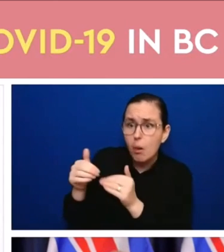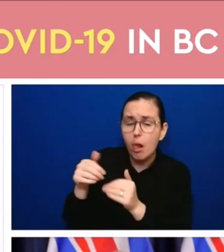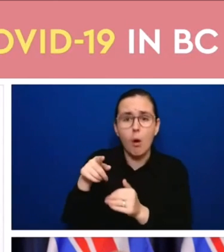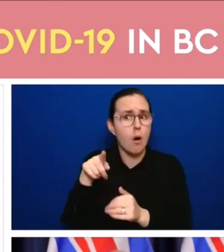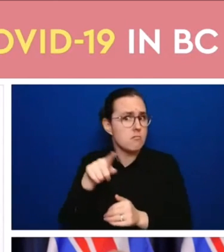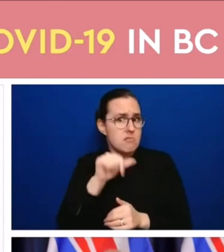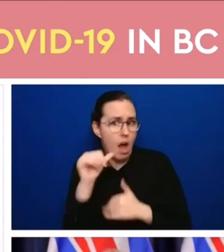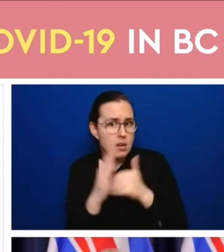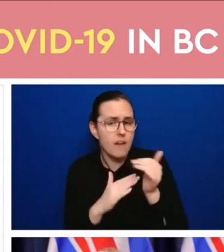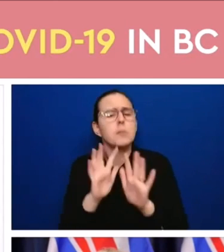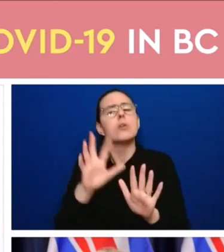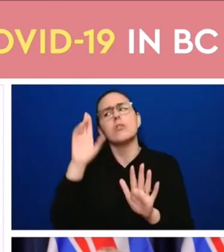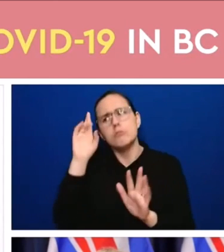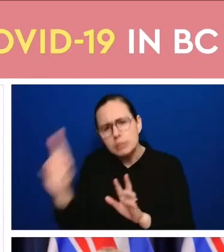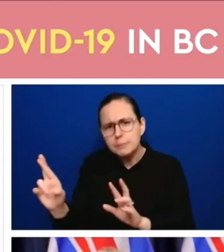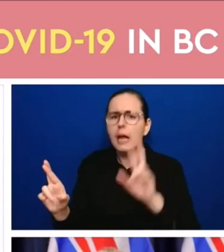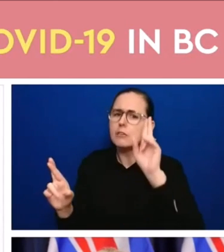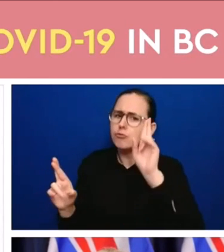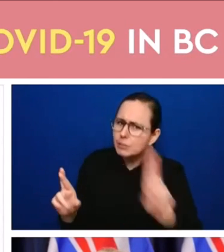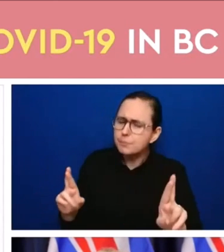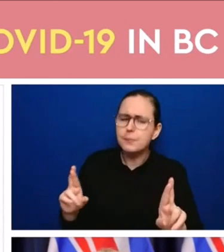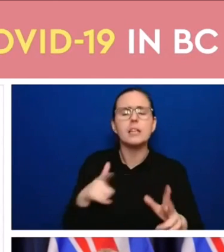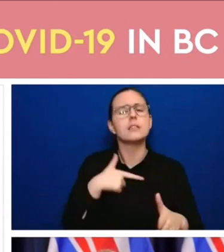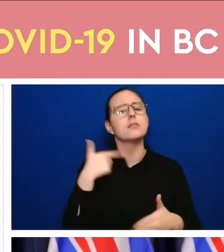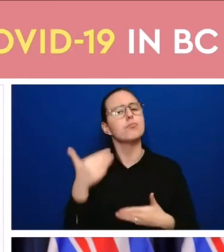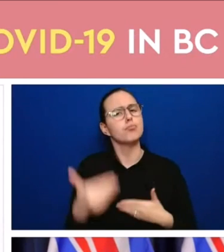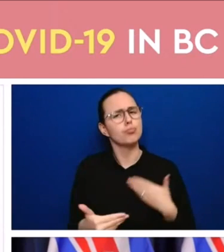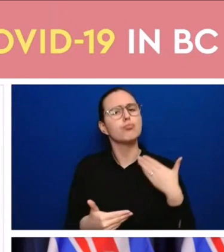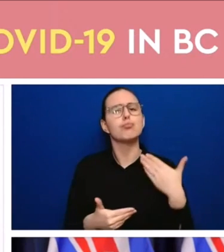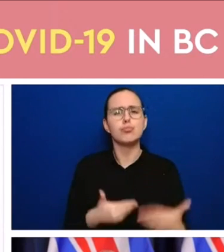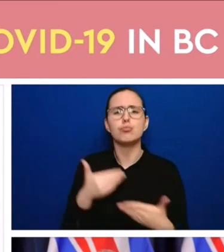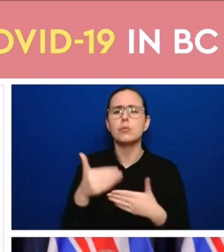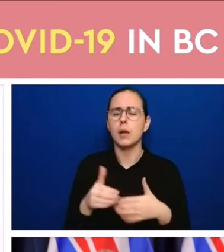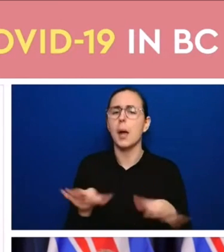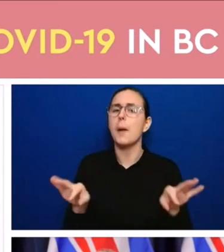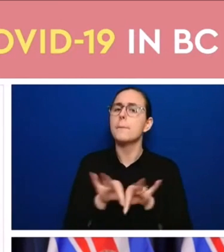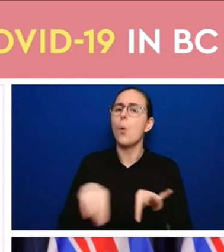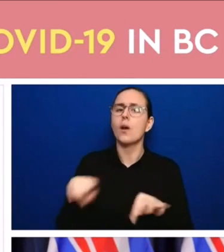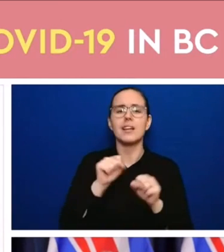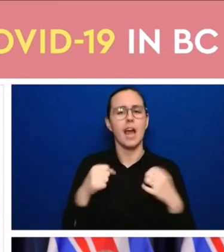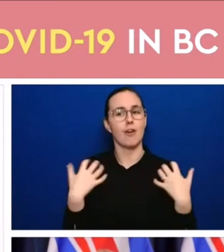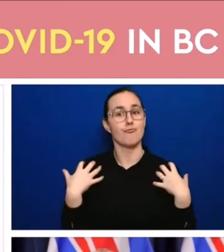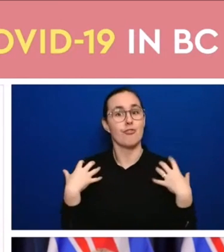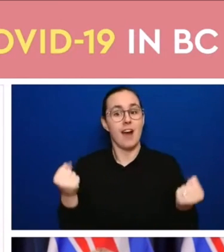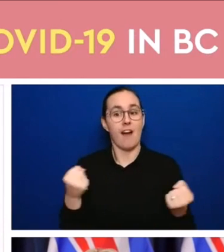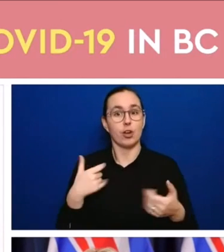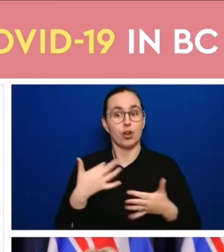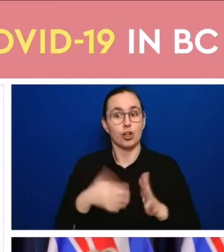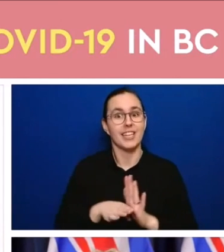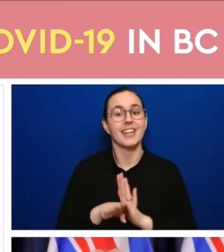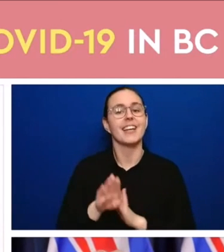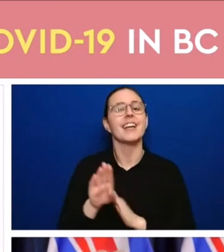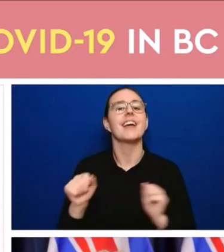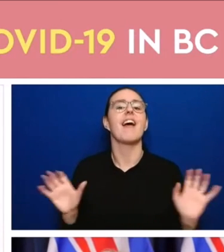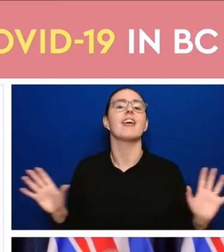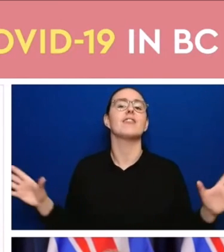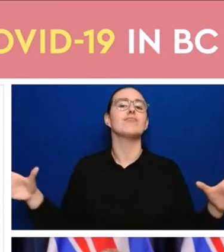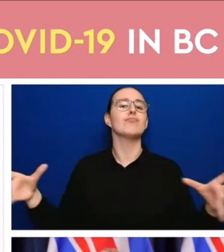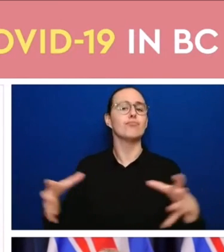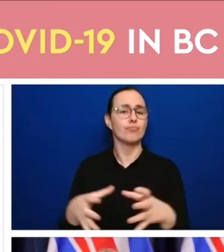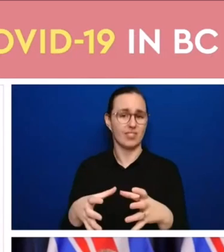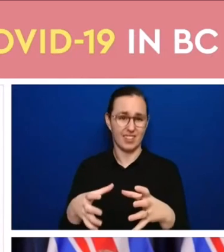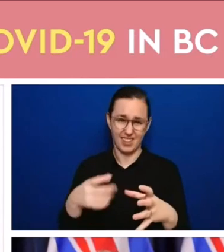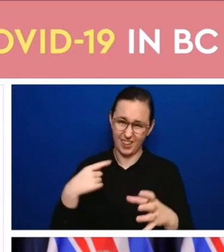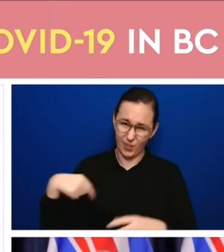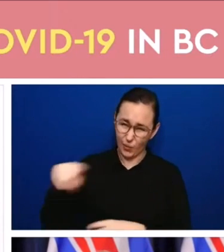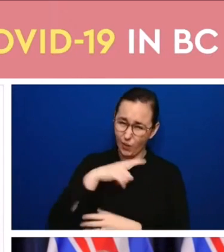back together again in so many ways that we need so let's just take this time to recognize our progress and all that we have done